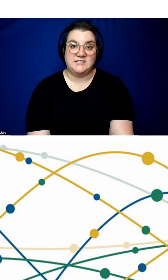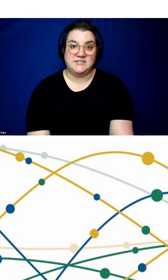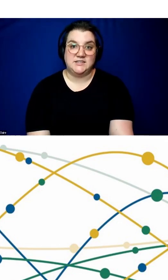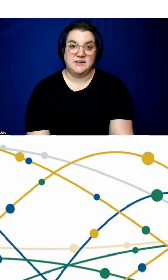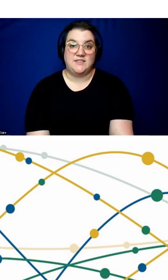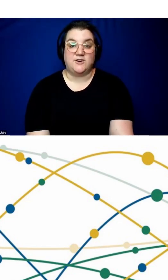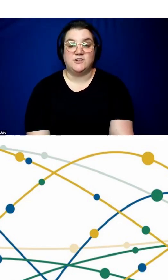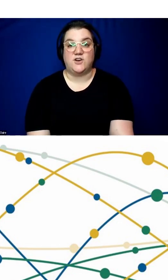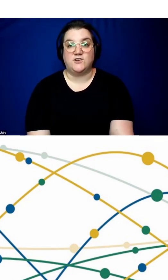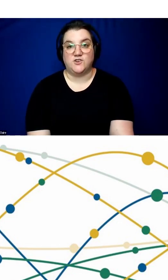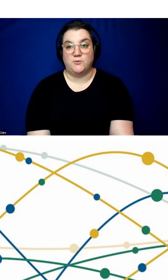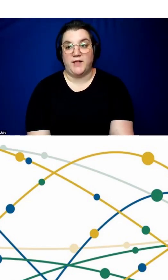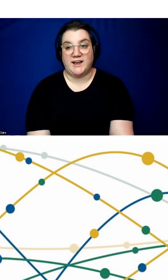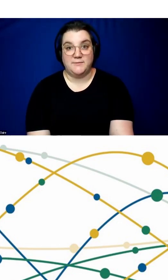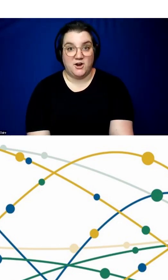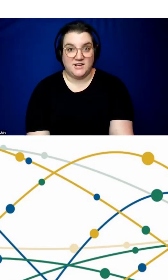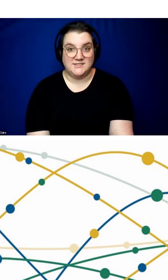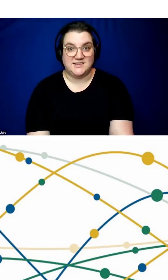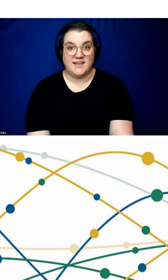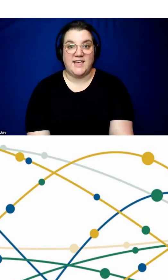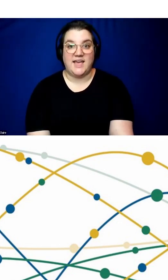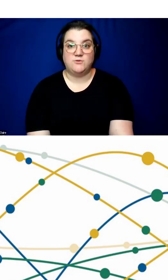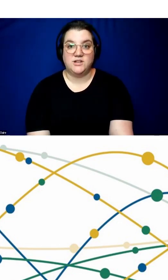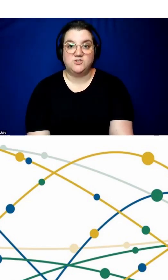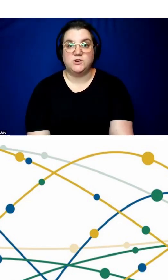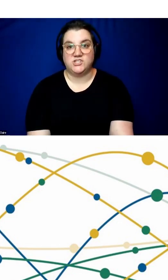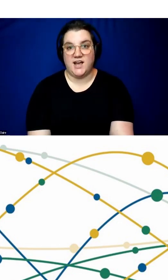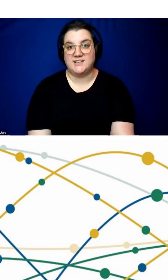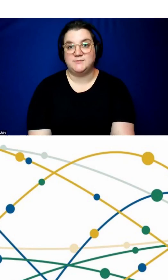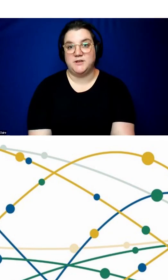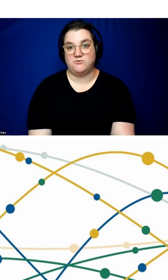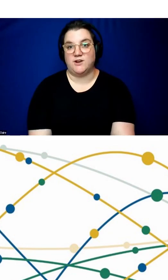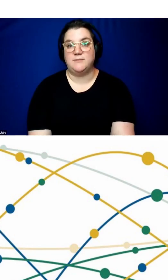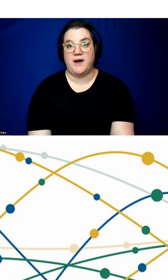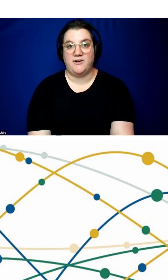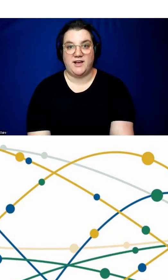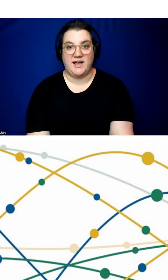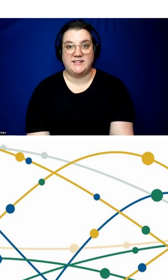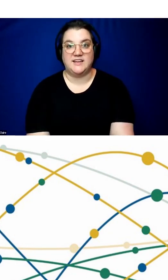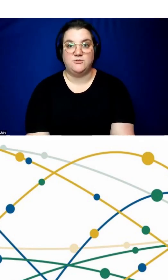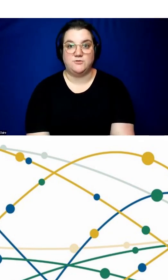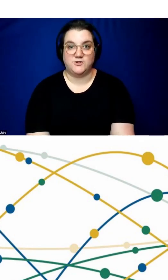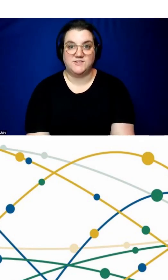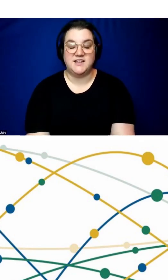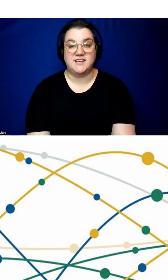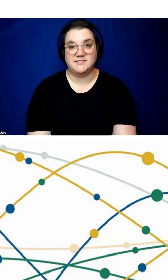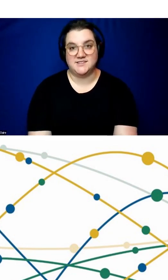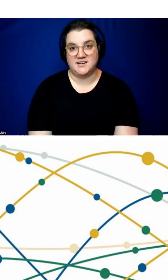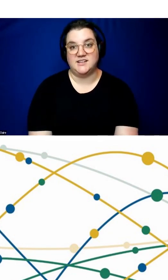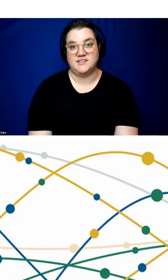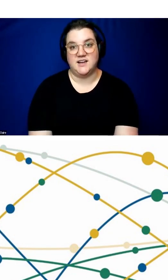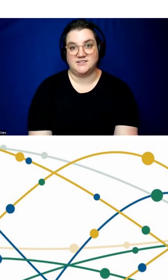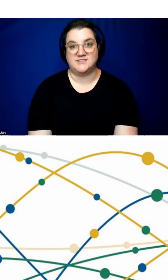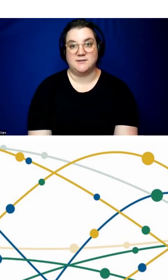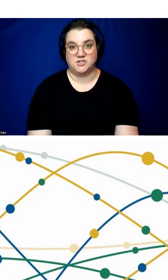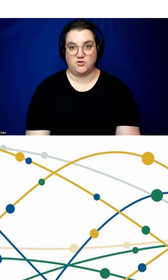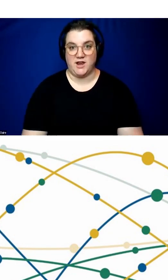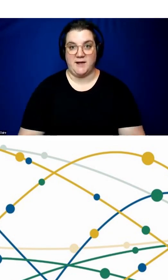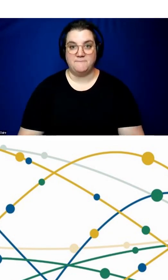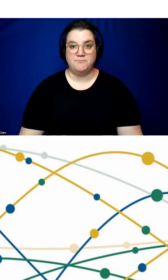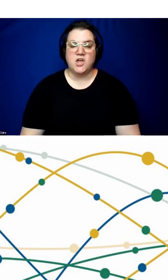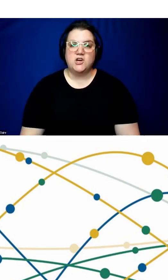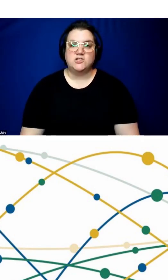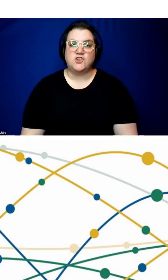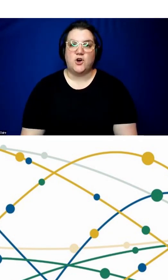And there is also Black American Sign Language, which has been written about at Gallaudet University and studied to some